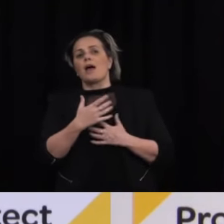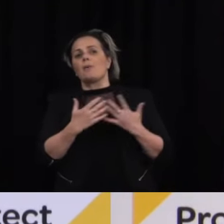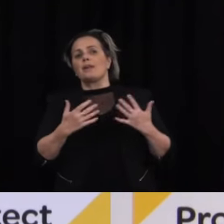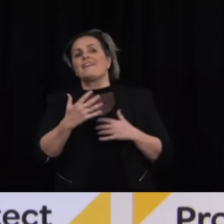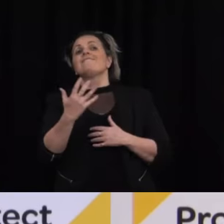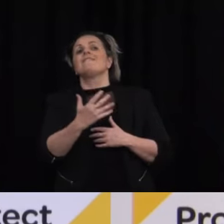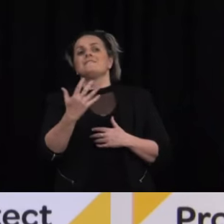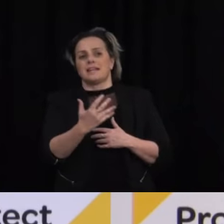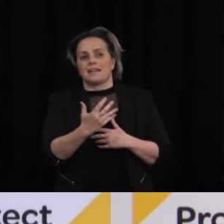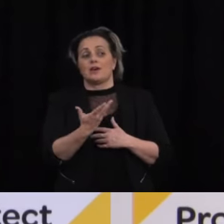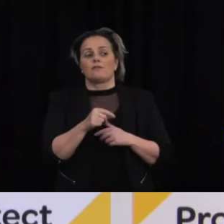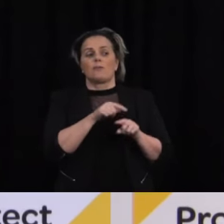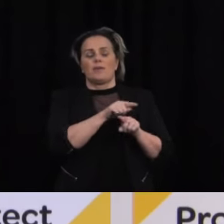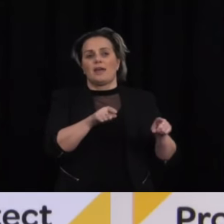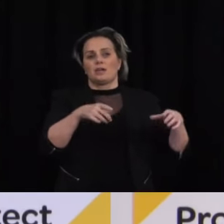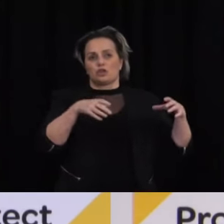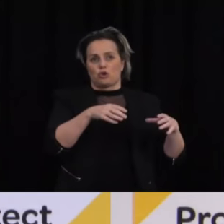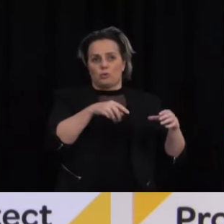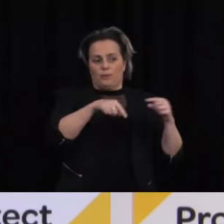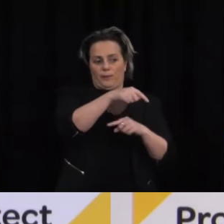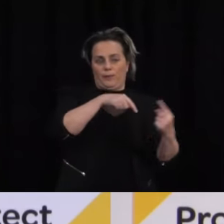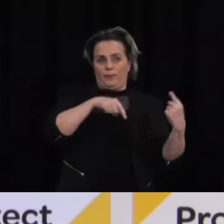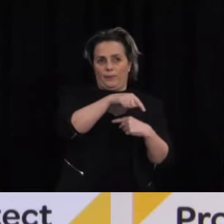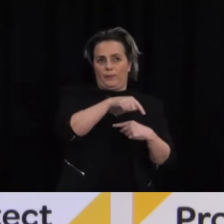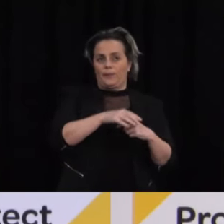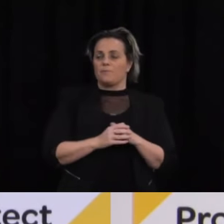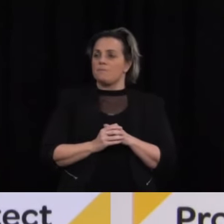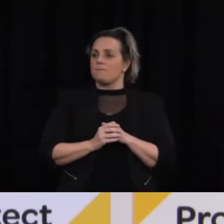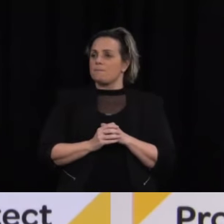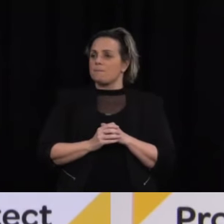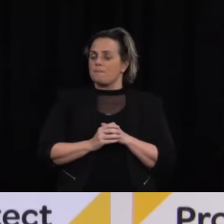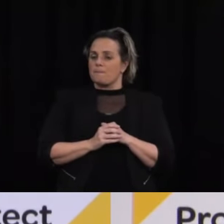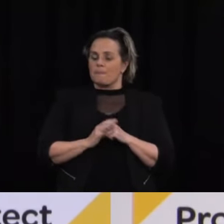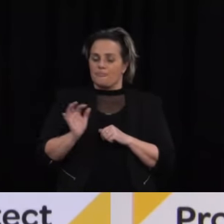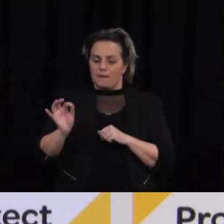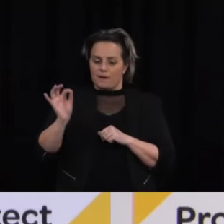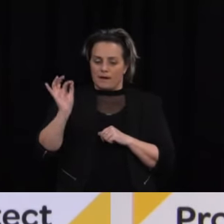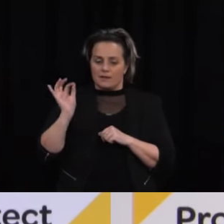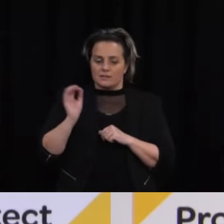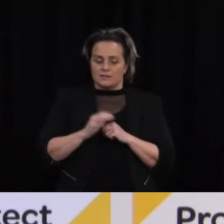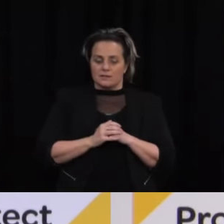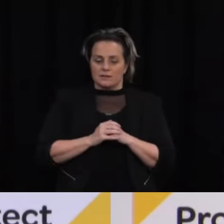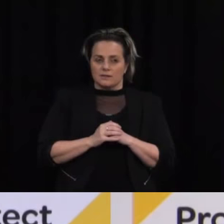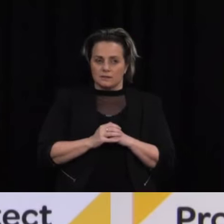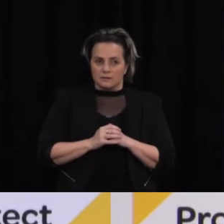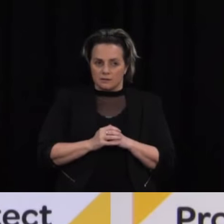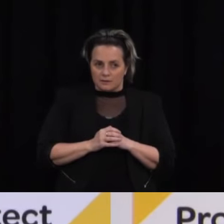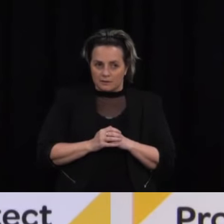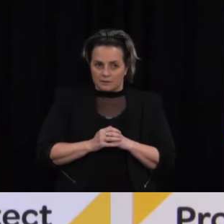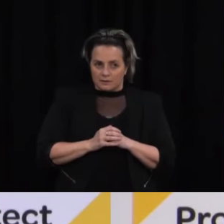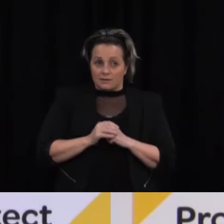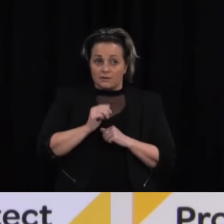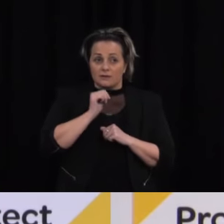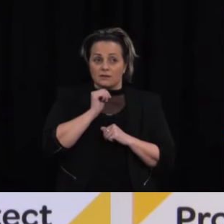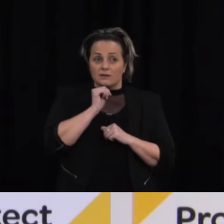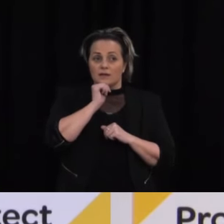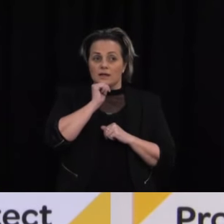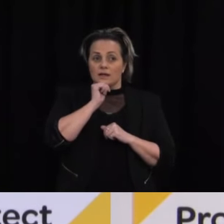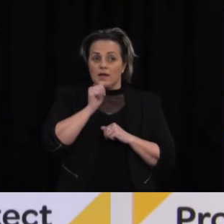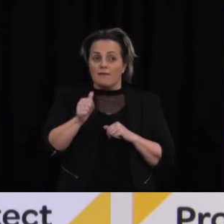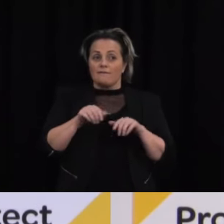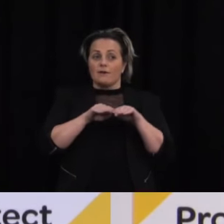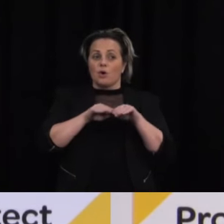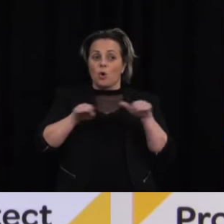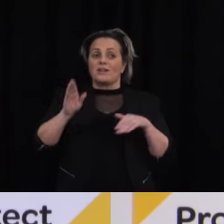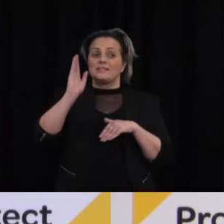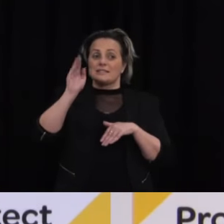12 testing of people who were already isolating would you see this many cases today?